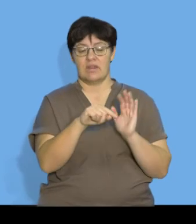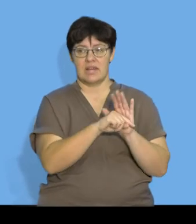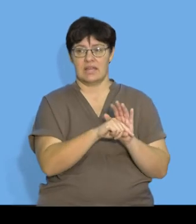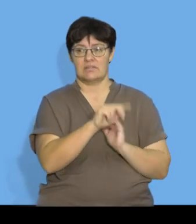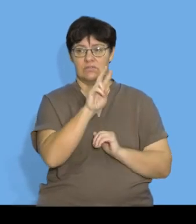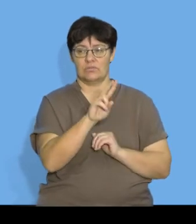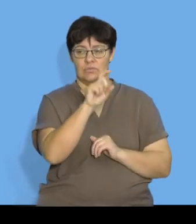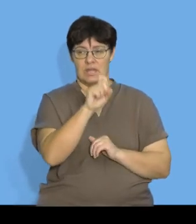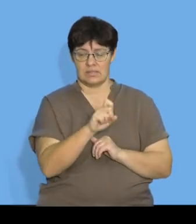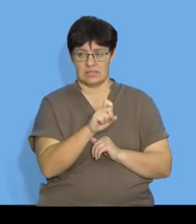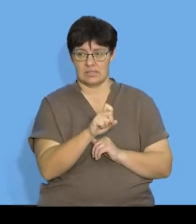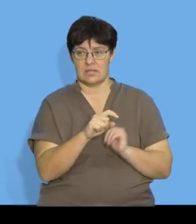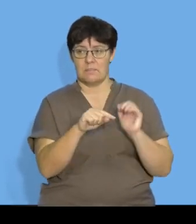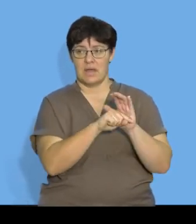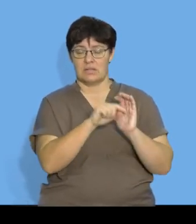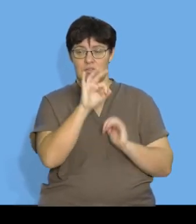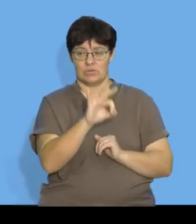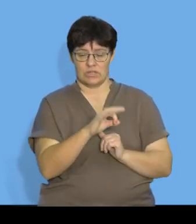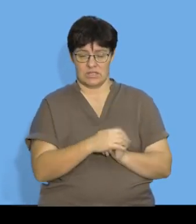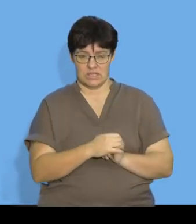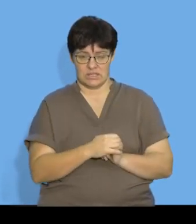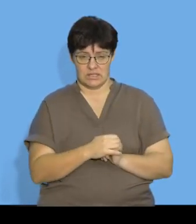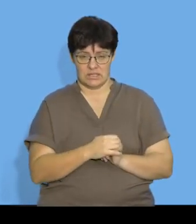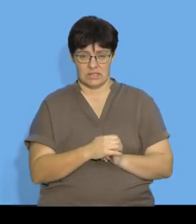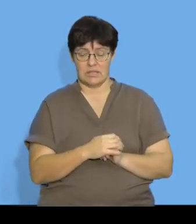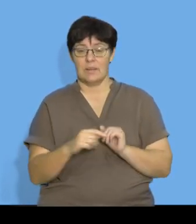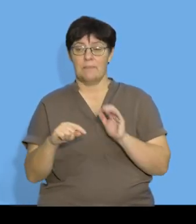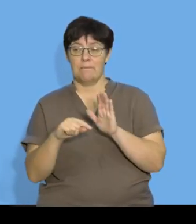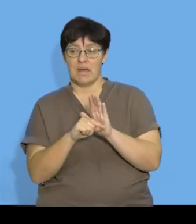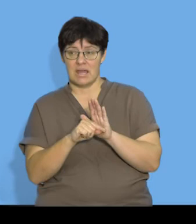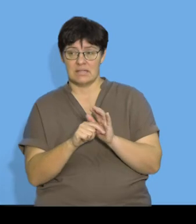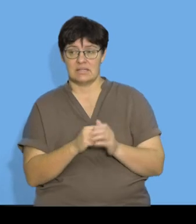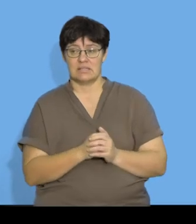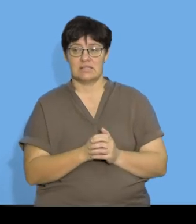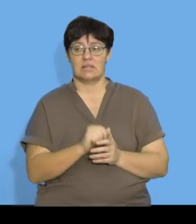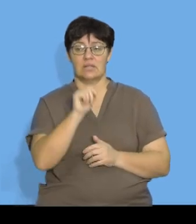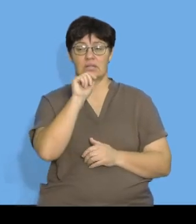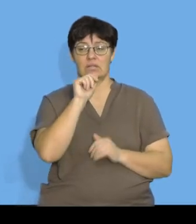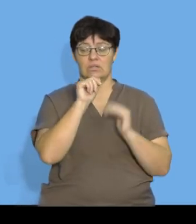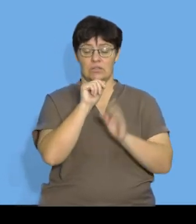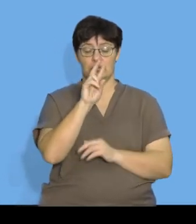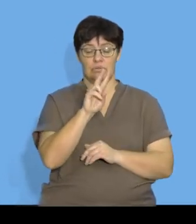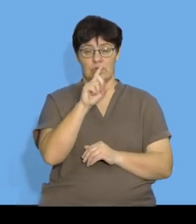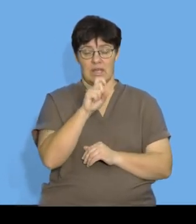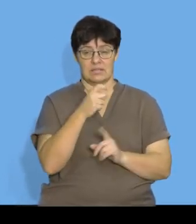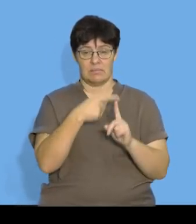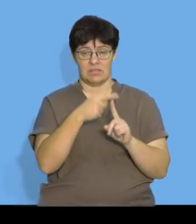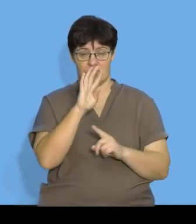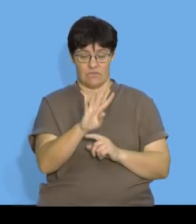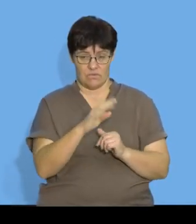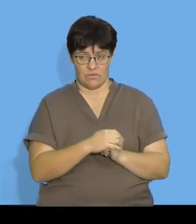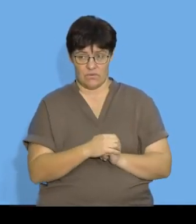two x minus three then I'm going to subtract term one which is two x plus four